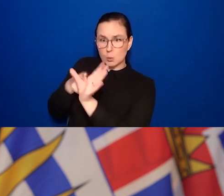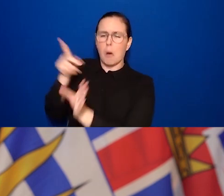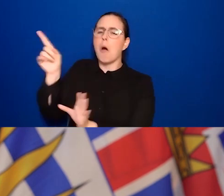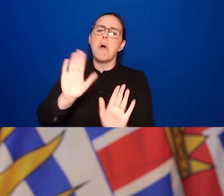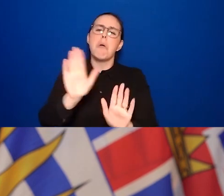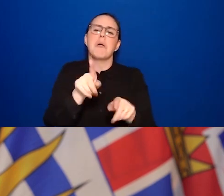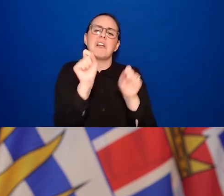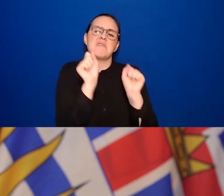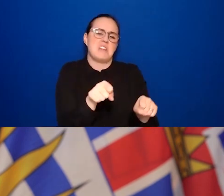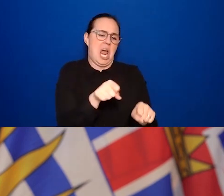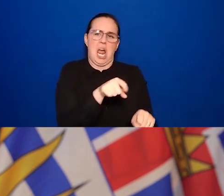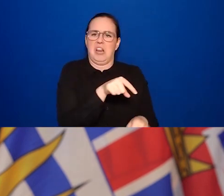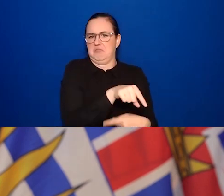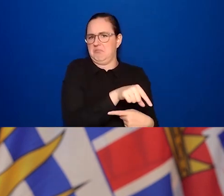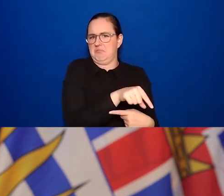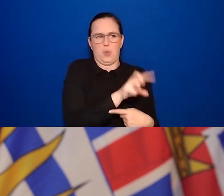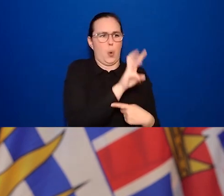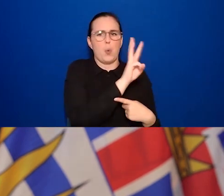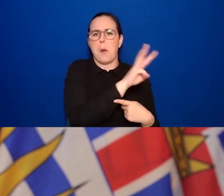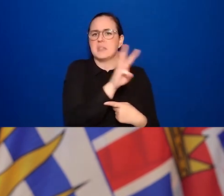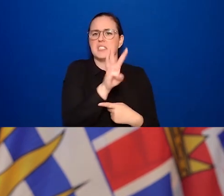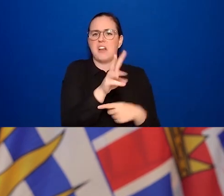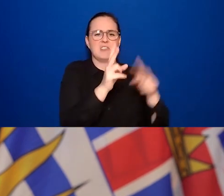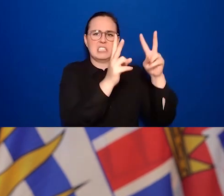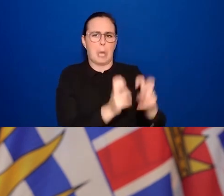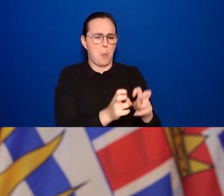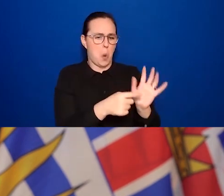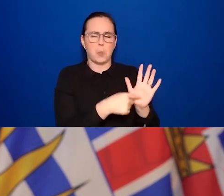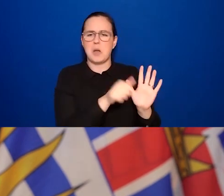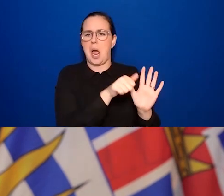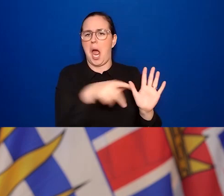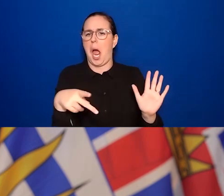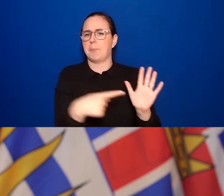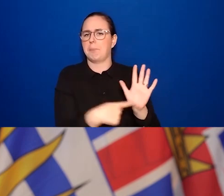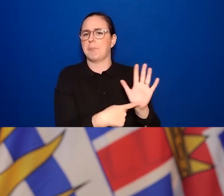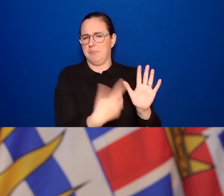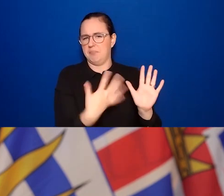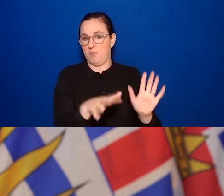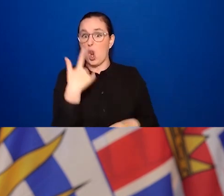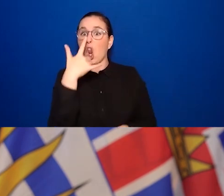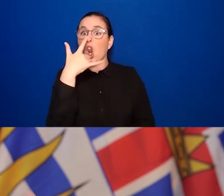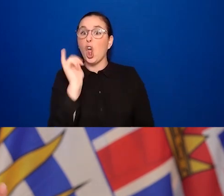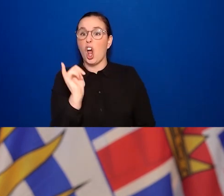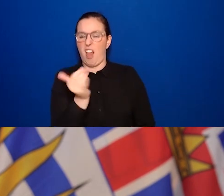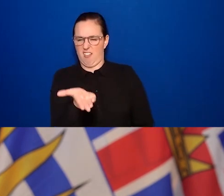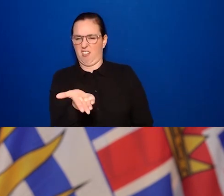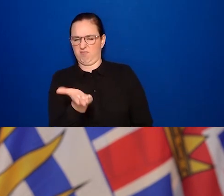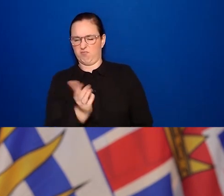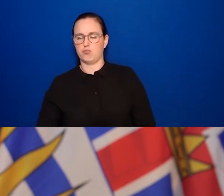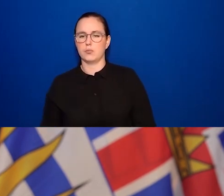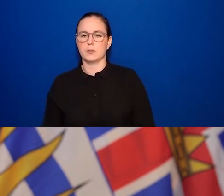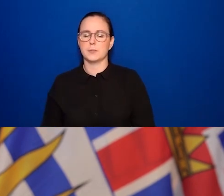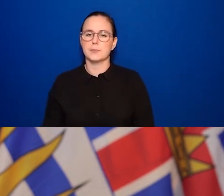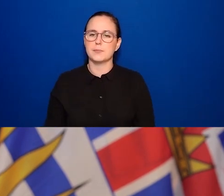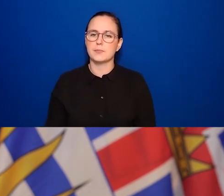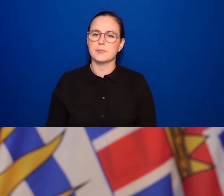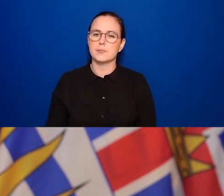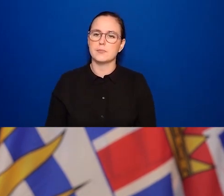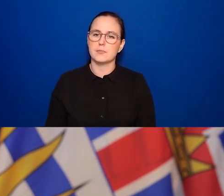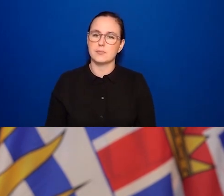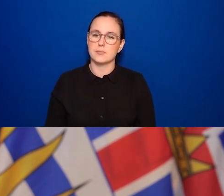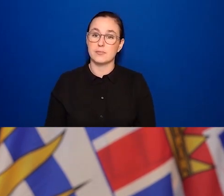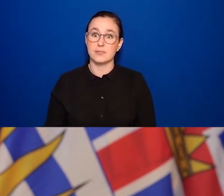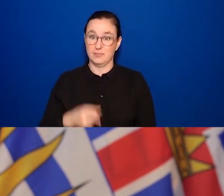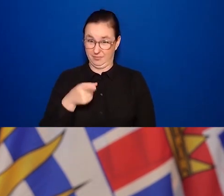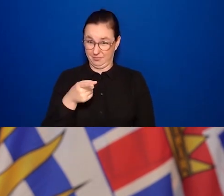website on your phone. So this is what it looks like. It'll come up on your phone that you've either received both doses of a two